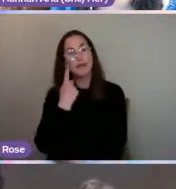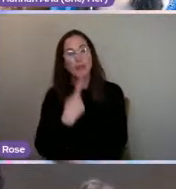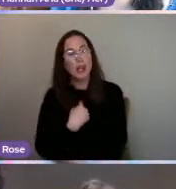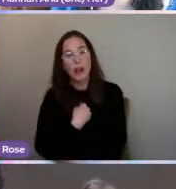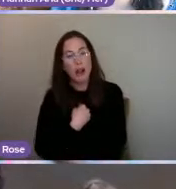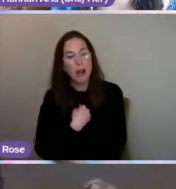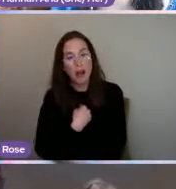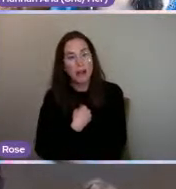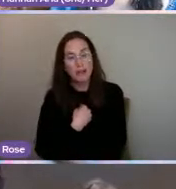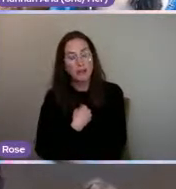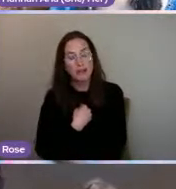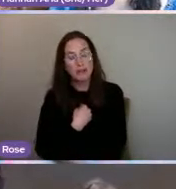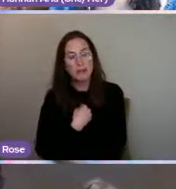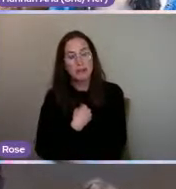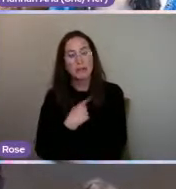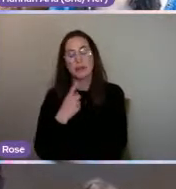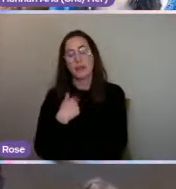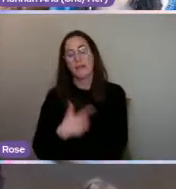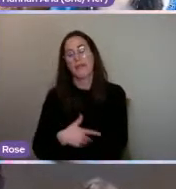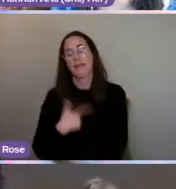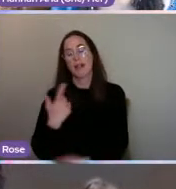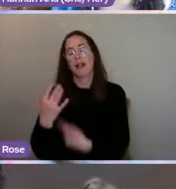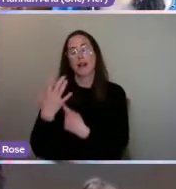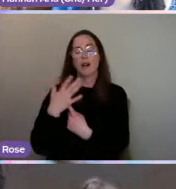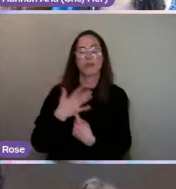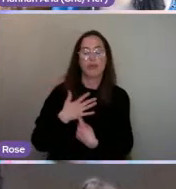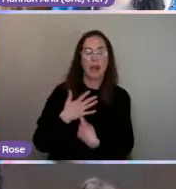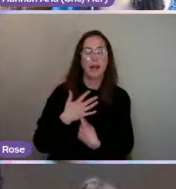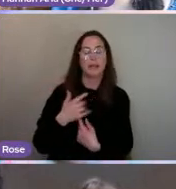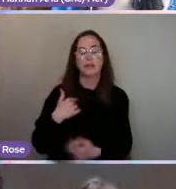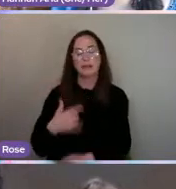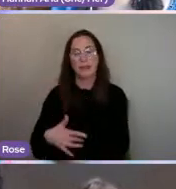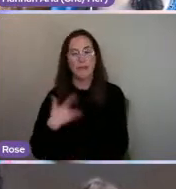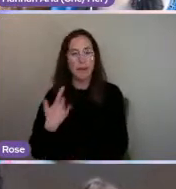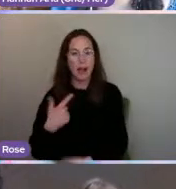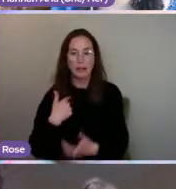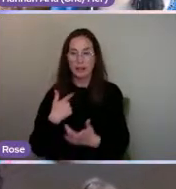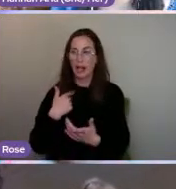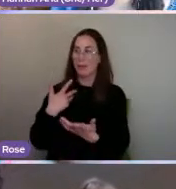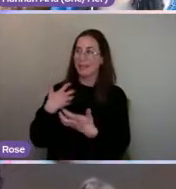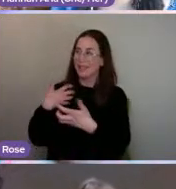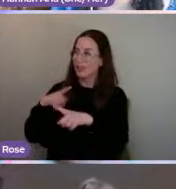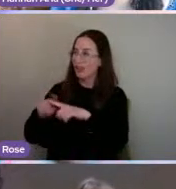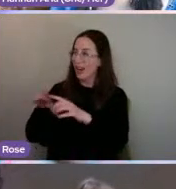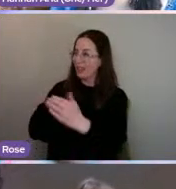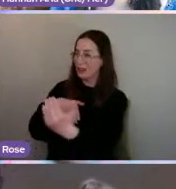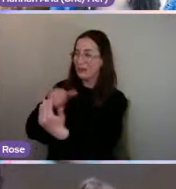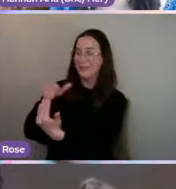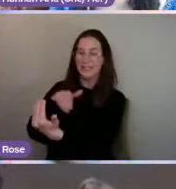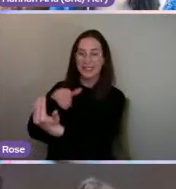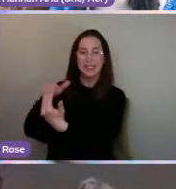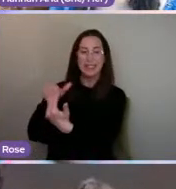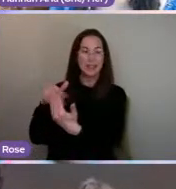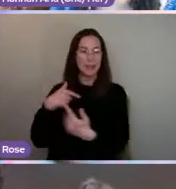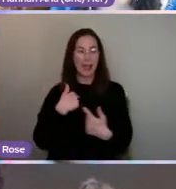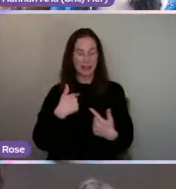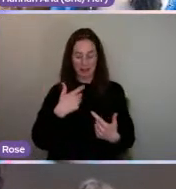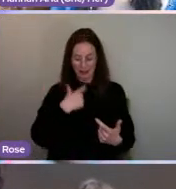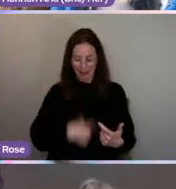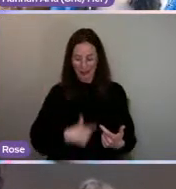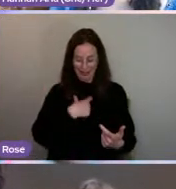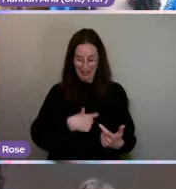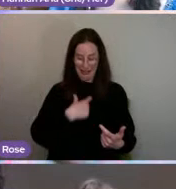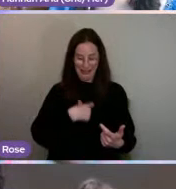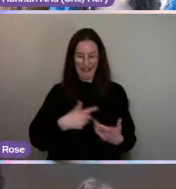and I felt oppressed, and I felt I was conforming, and I wasn't being me, which was really difficult.